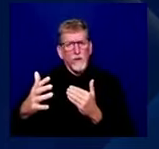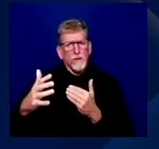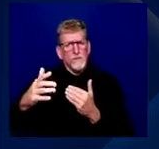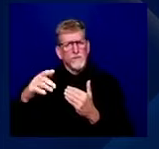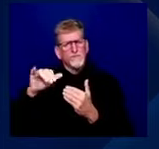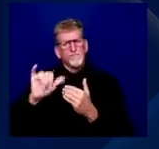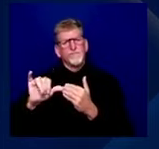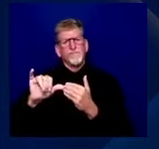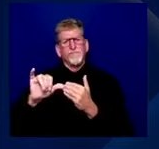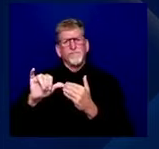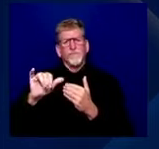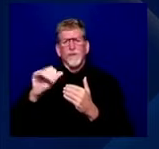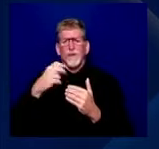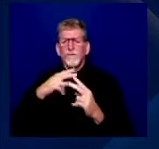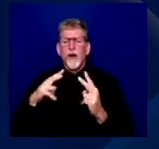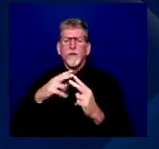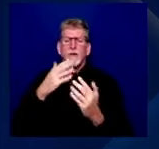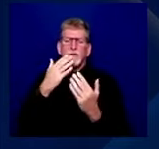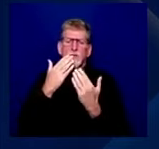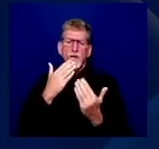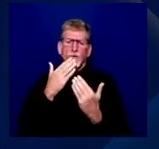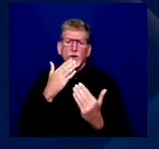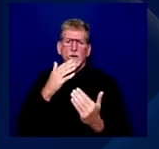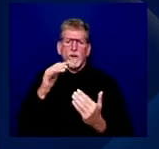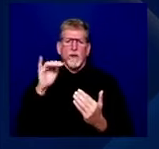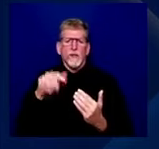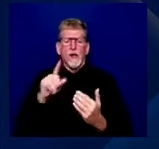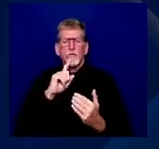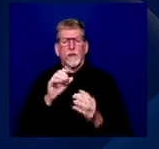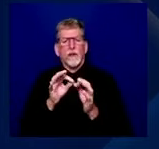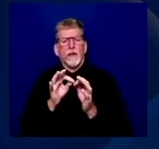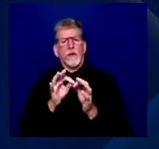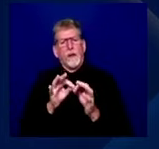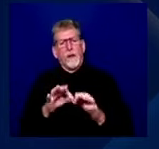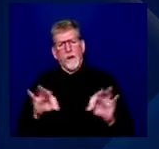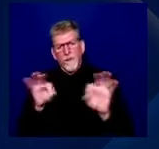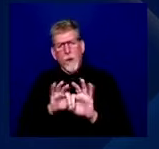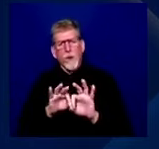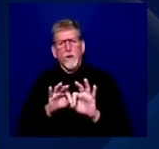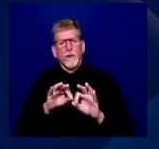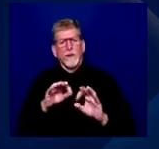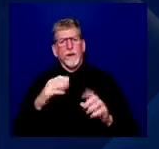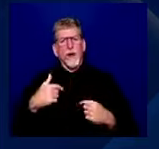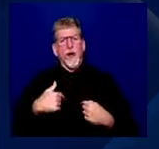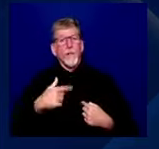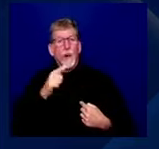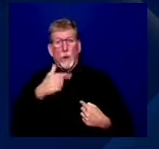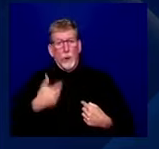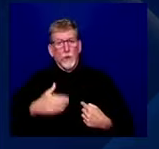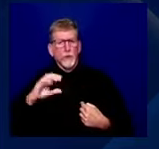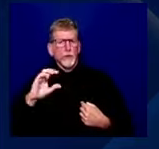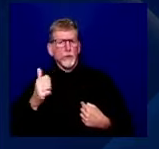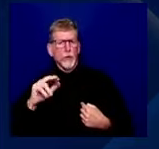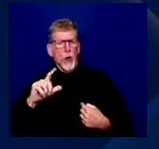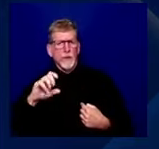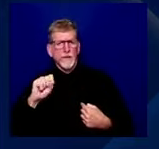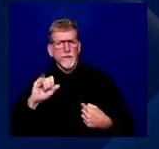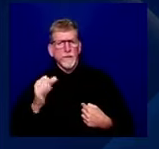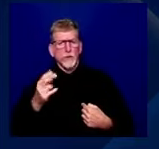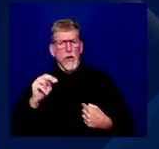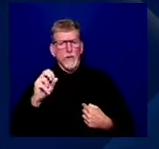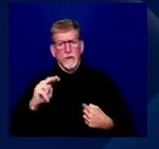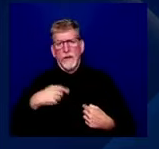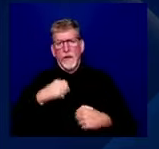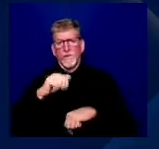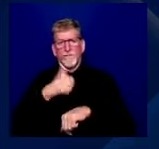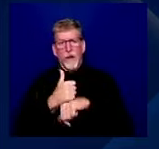was a mouthful, but it was important. It was important. So I'm Charles Johnson. I'm the founder of 4 Cure 4 Moms, which is an organization committed